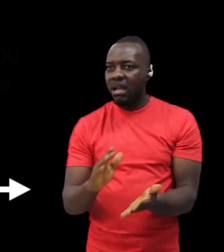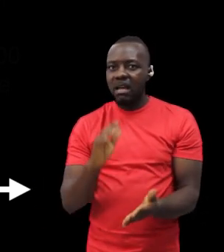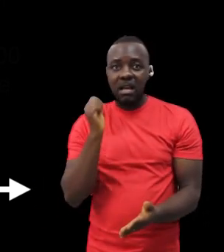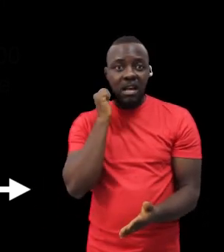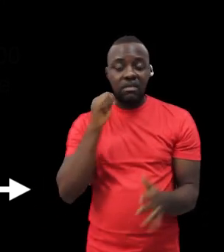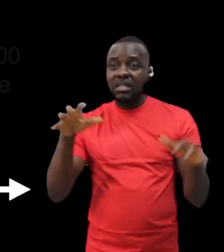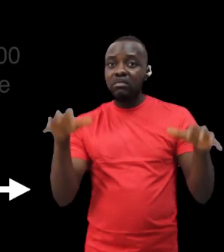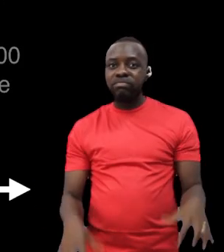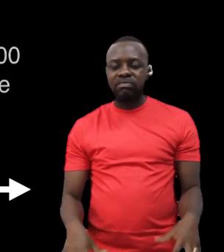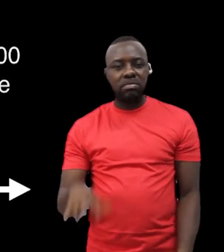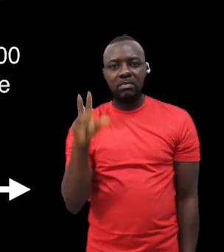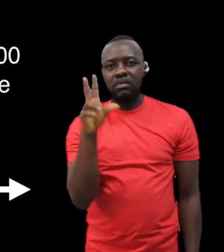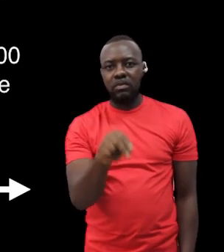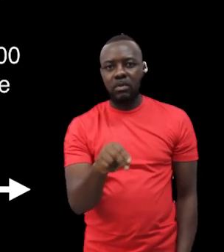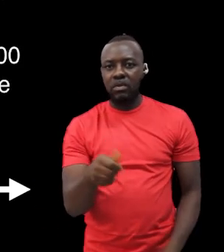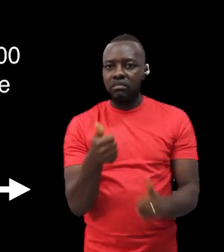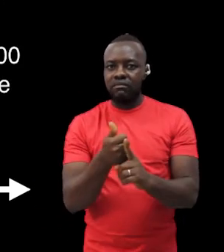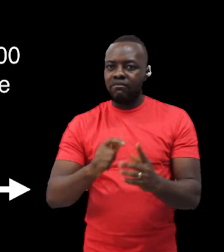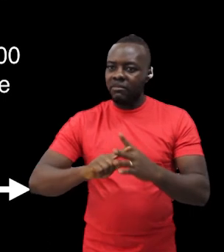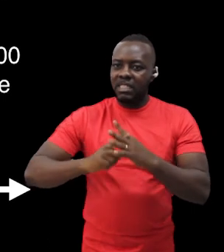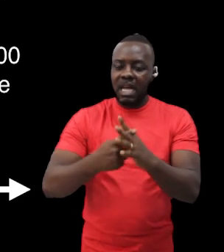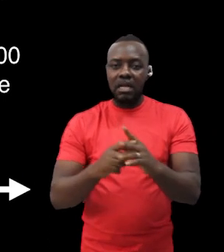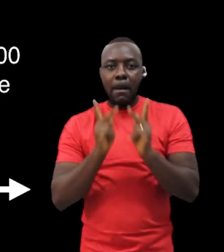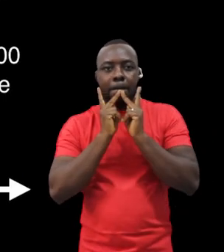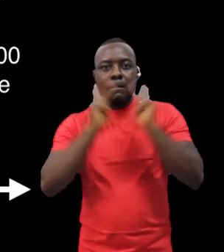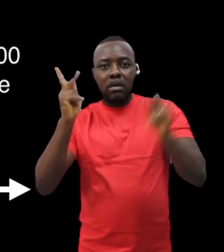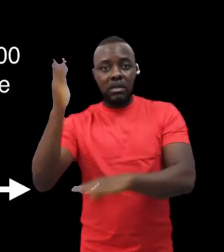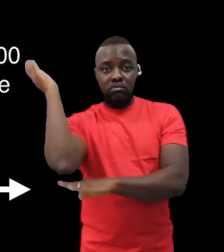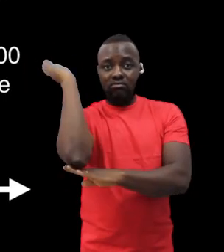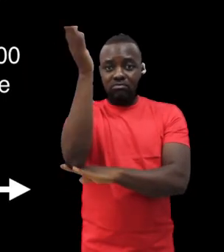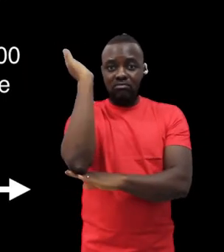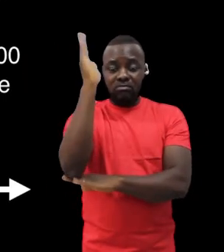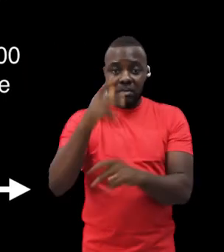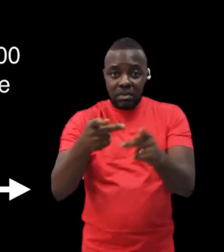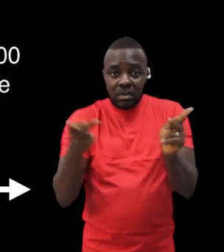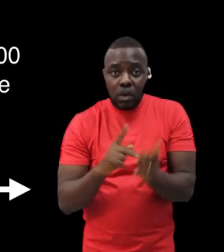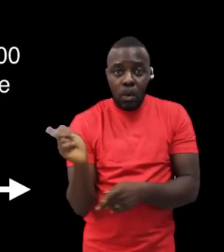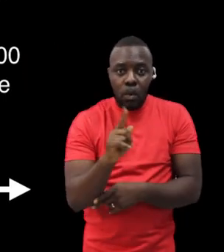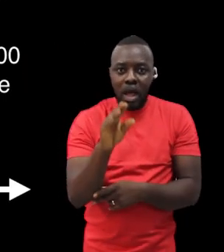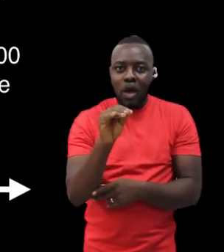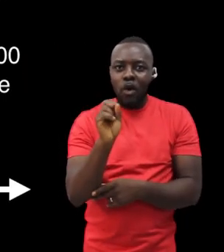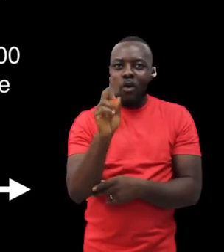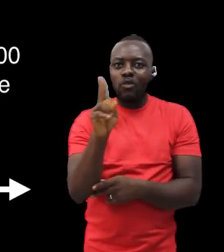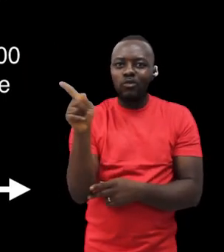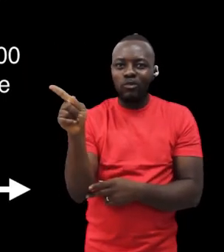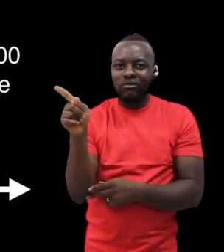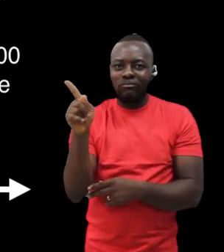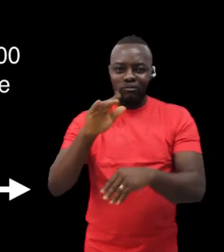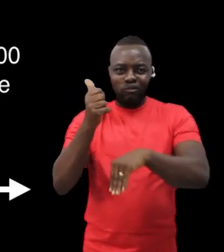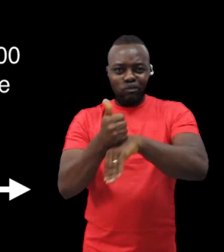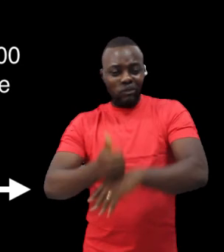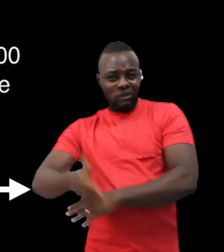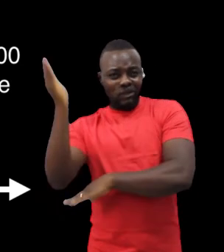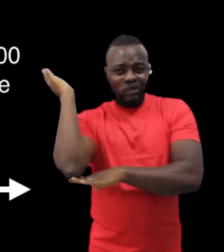agency initially approved the proposal, Foster shrewdly took the idea public, presenting to an open public forum in Osu,